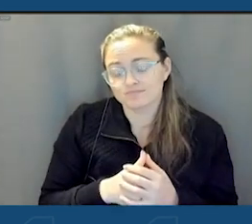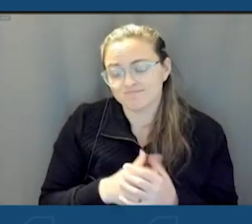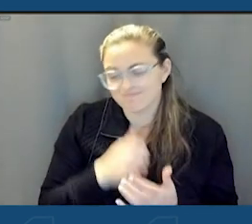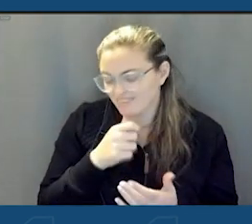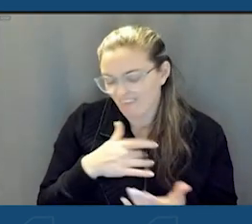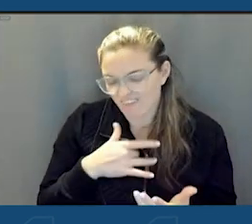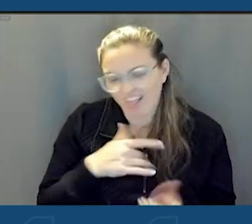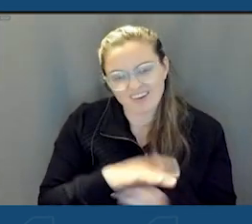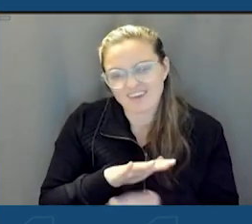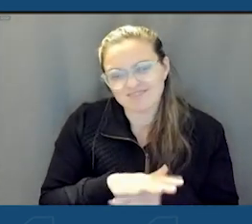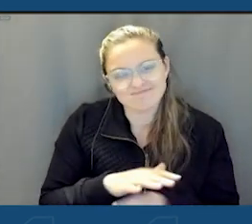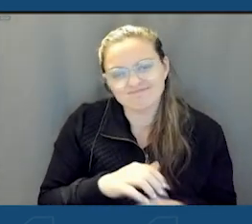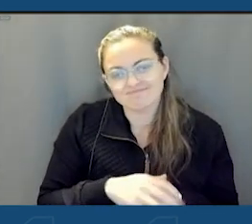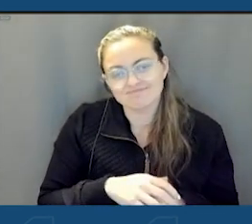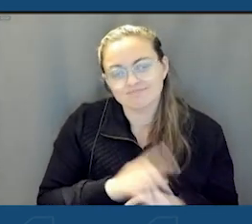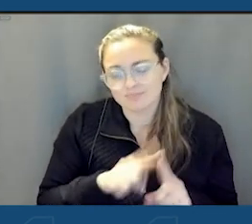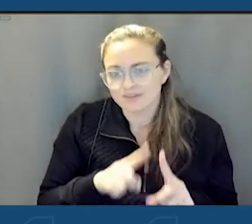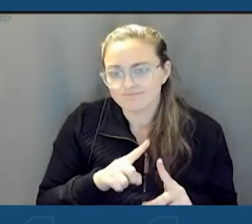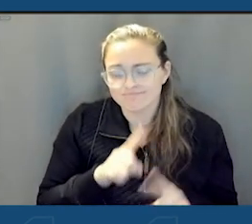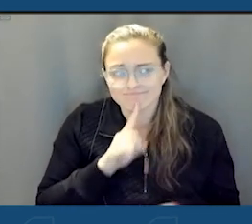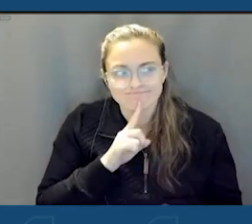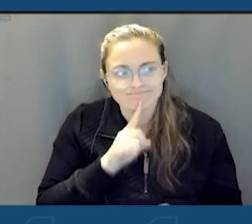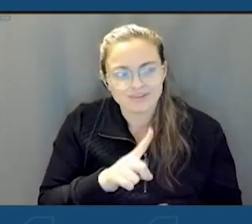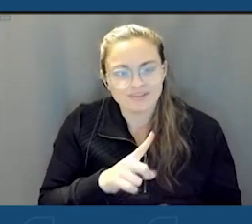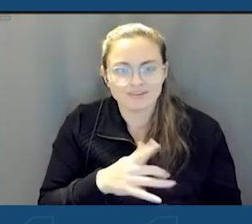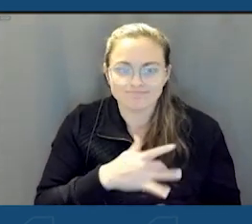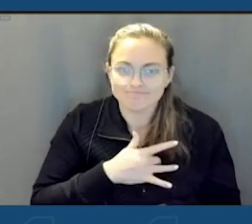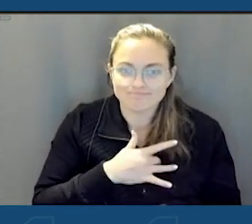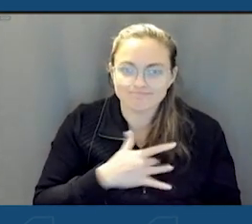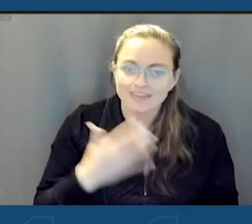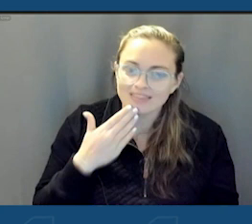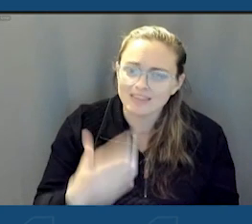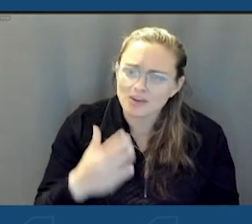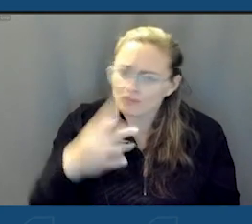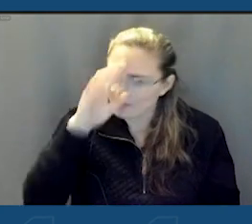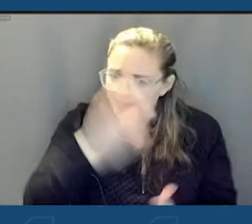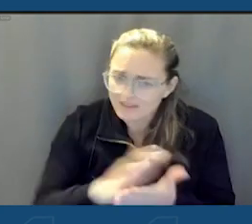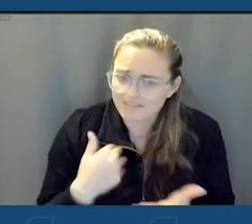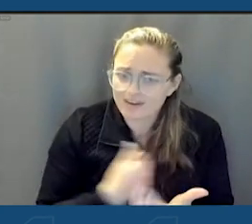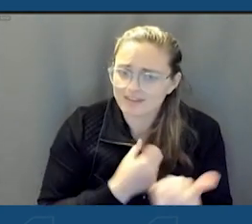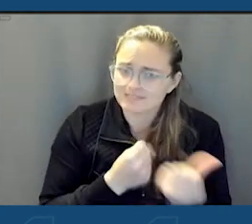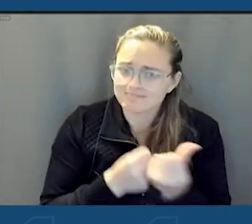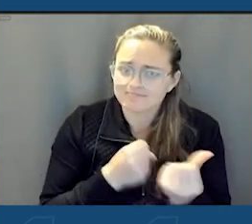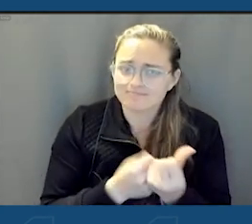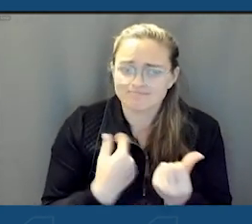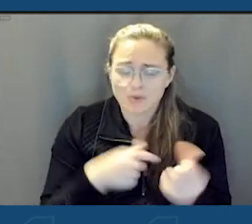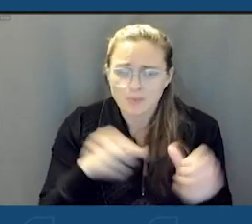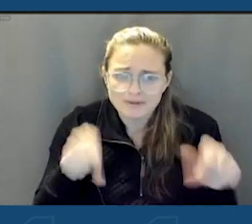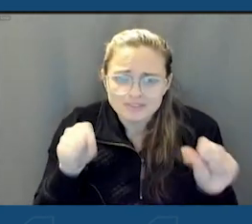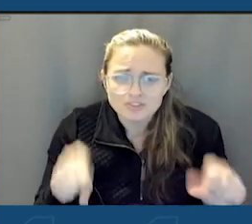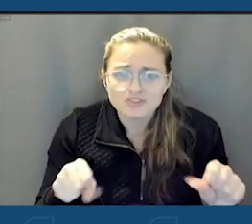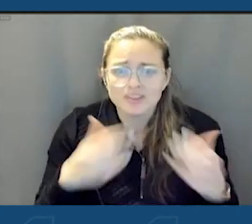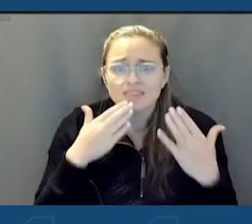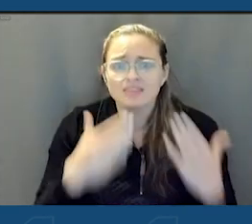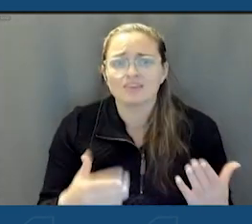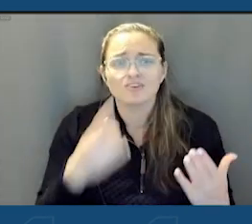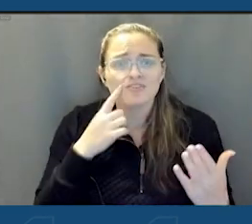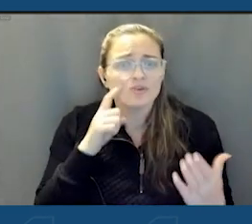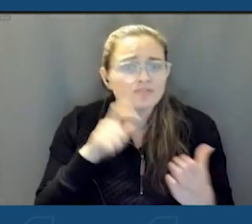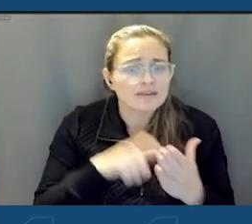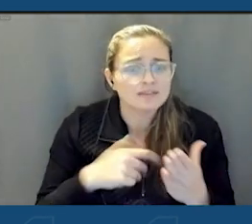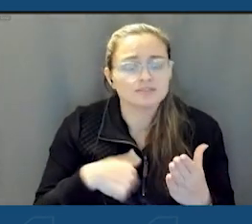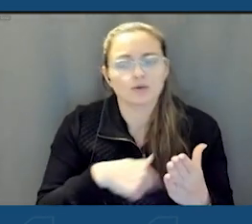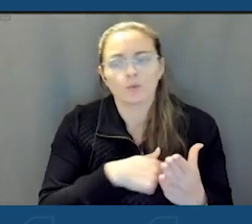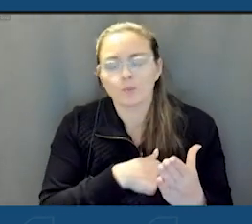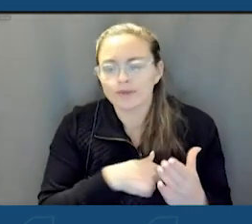enough, but sincerely thank you for believing in us. Thank you for seeing our potential. Thank you for recognizing that we